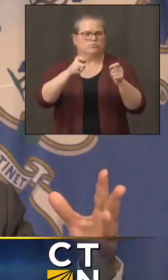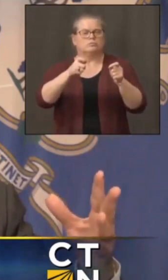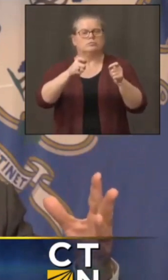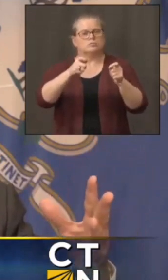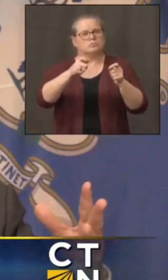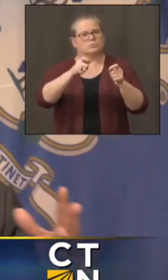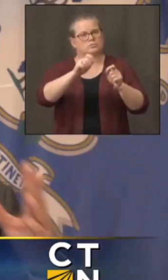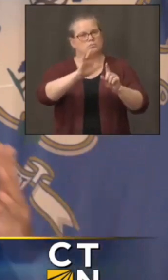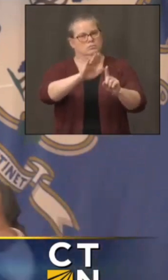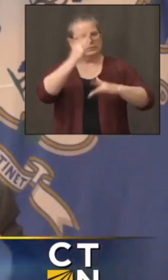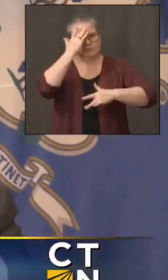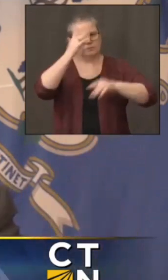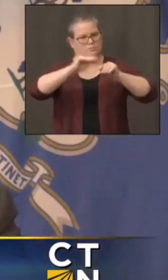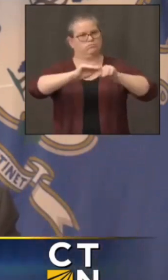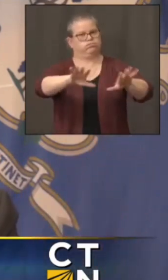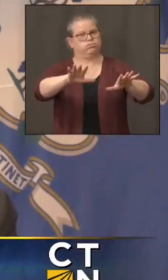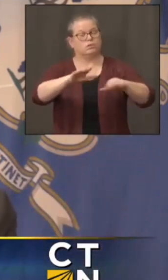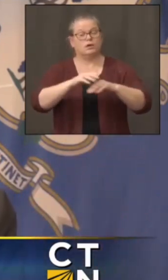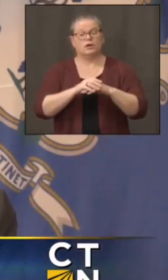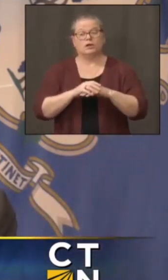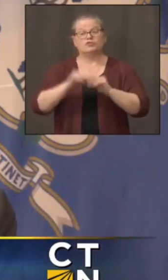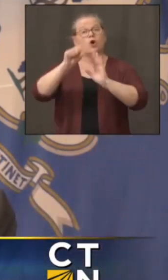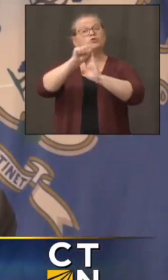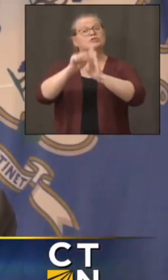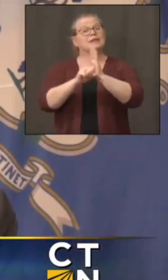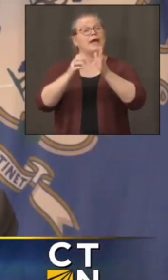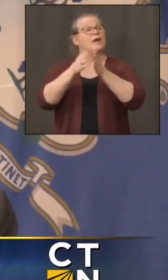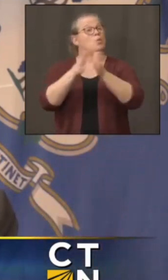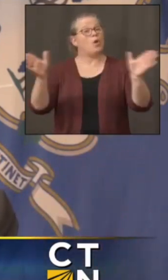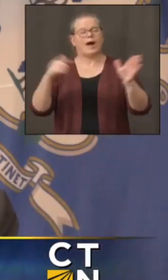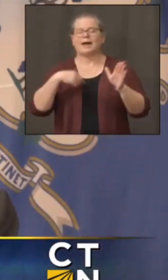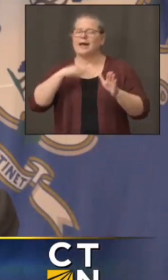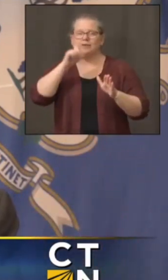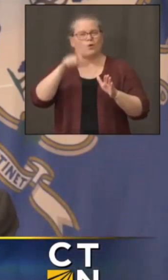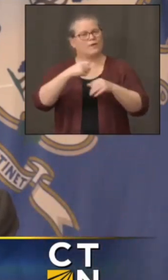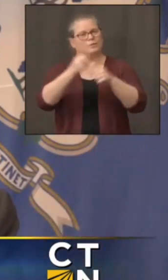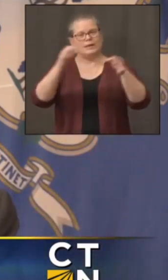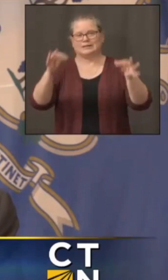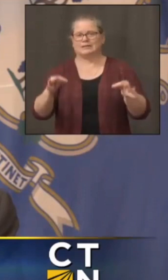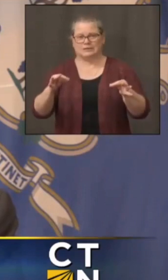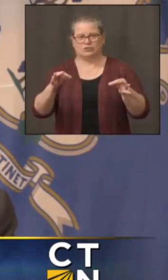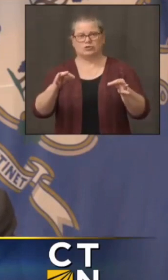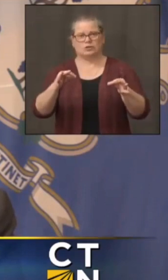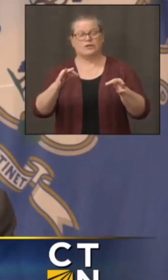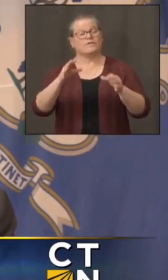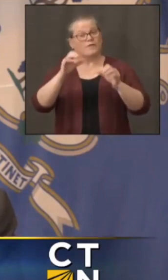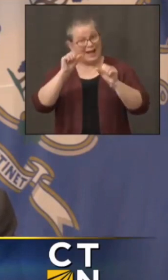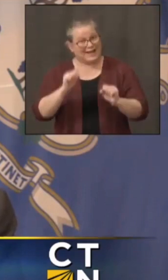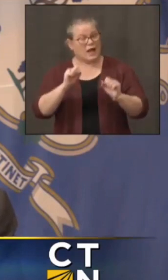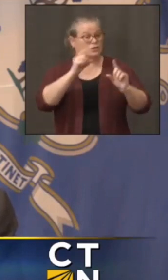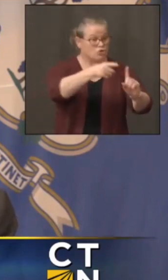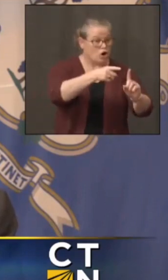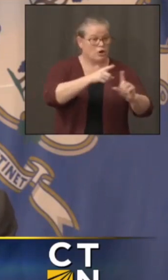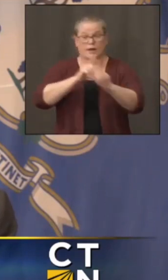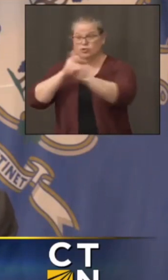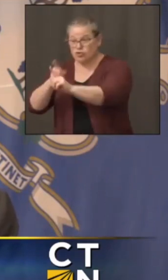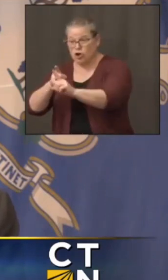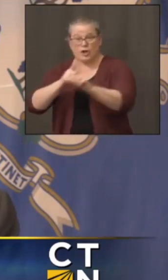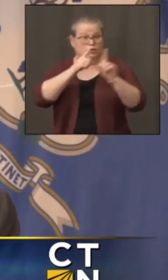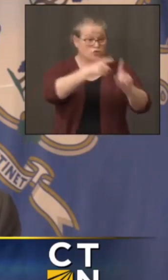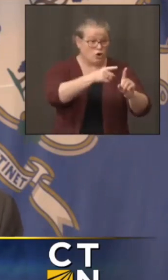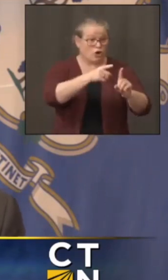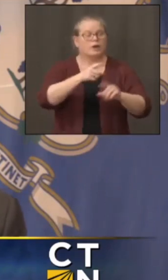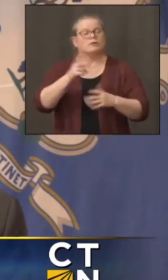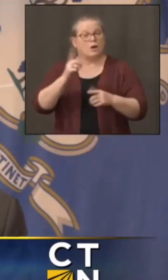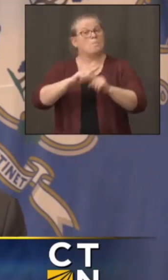statewide basis necessarily if I can target our resources where it's needed. But you're right when I said about an island. If we found that